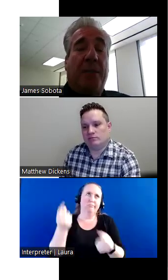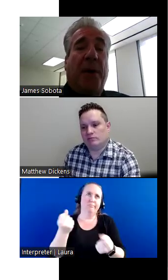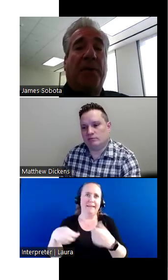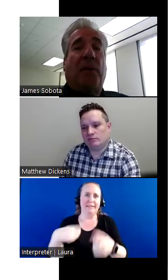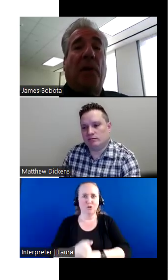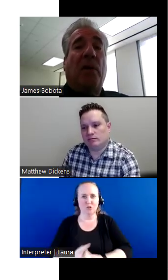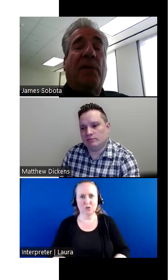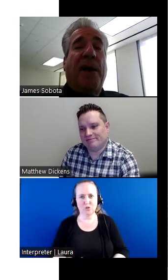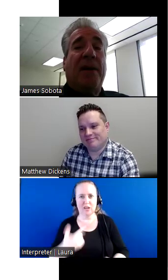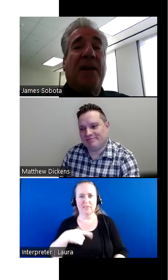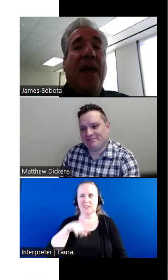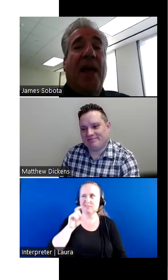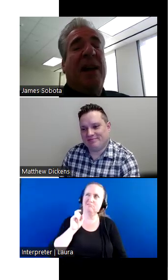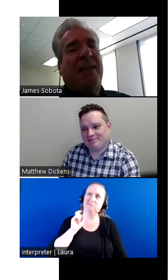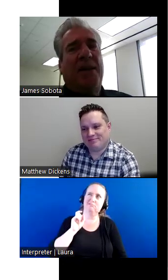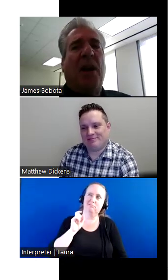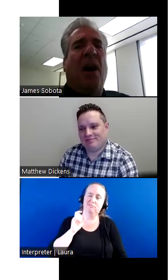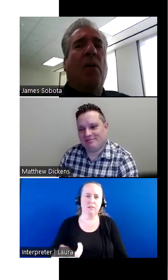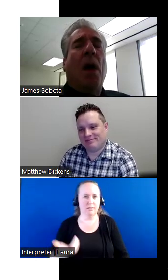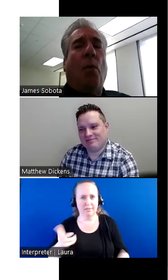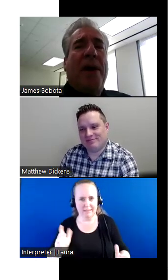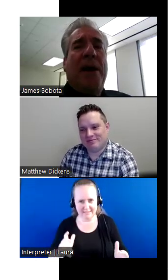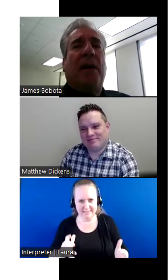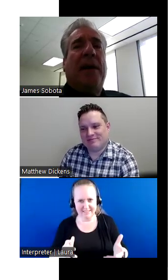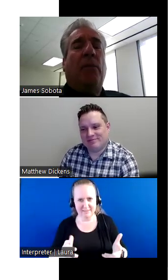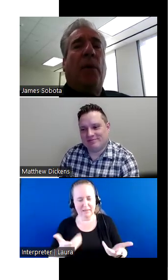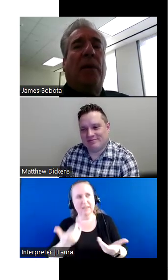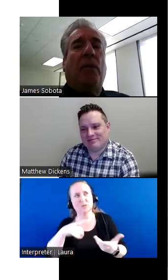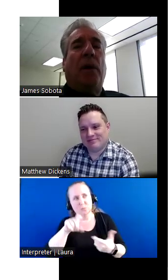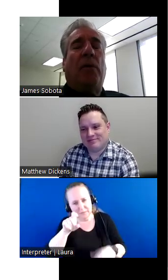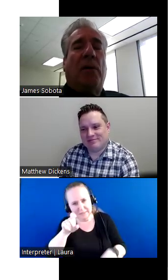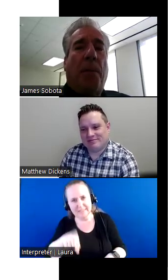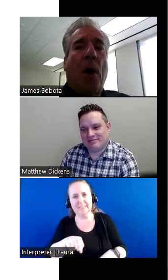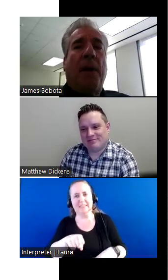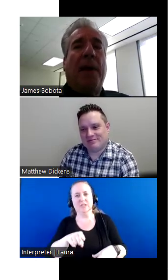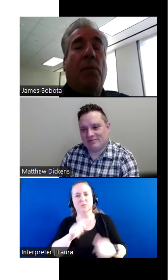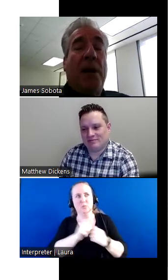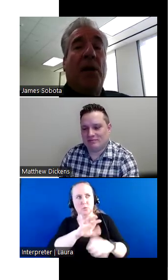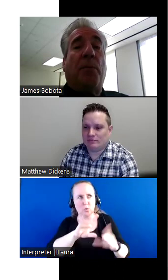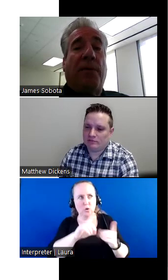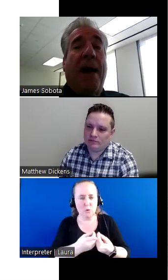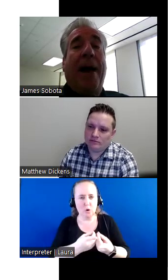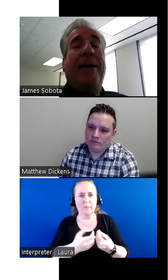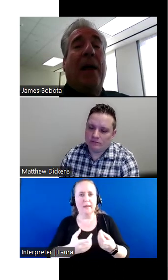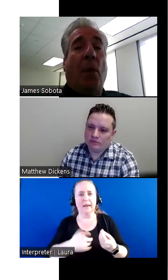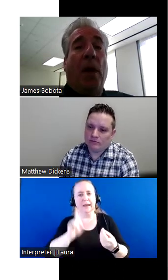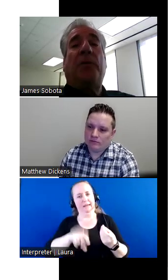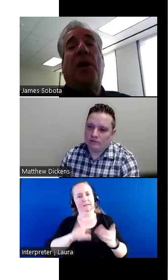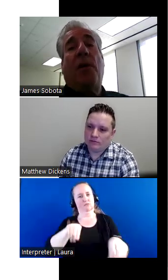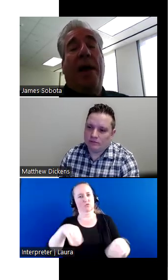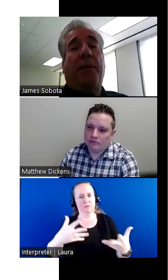they just had that puzzle look on their face. And I said, you know, we need to get with, with your department and we need to provide